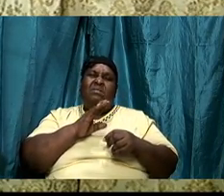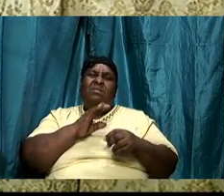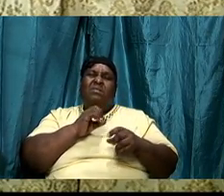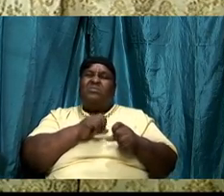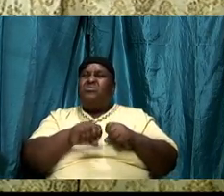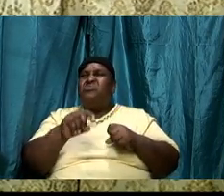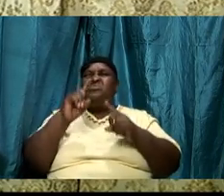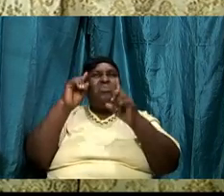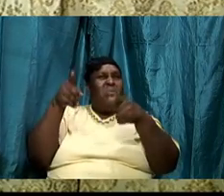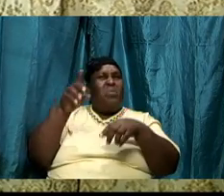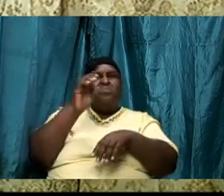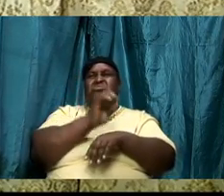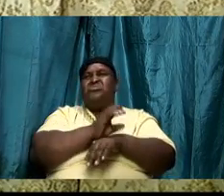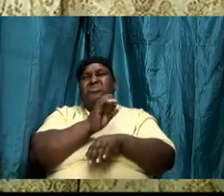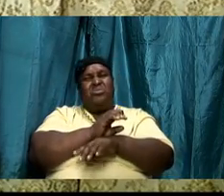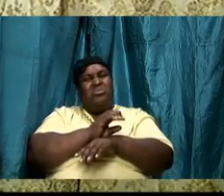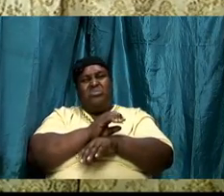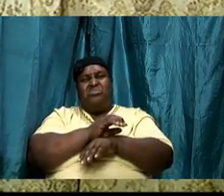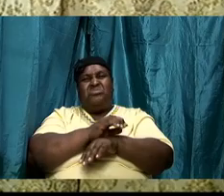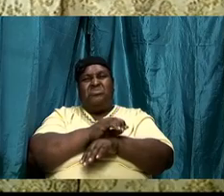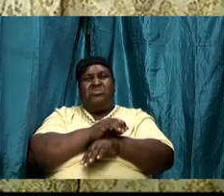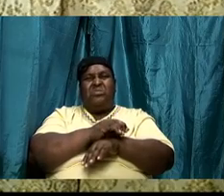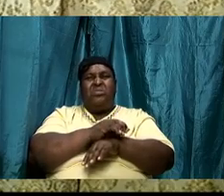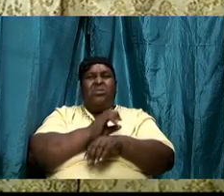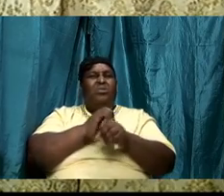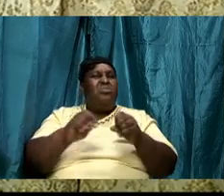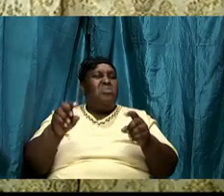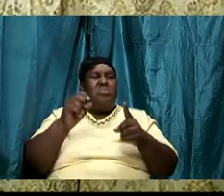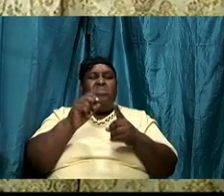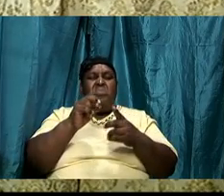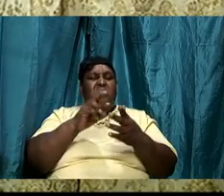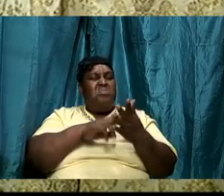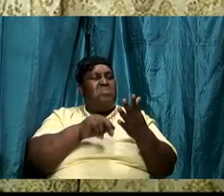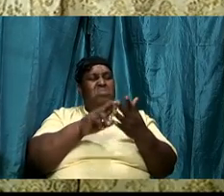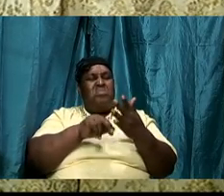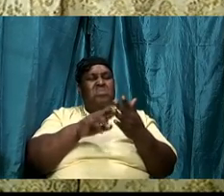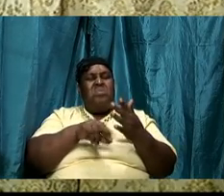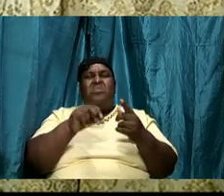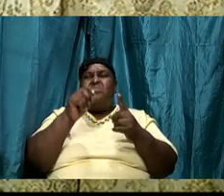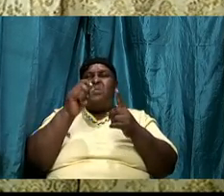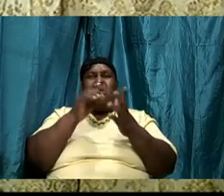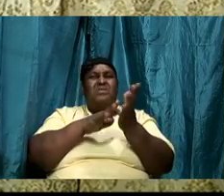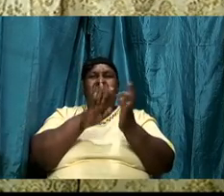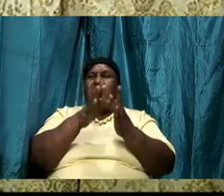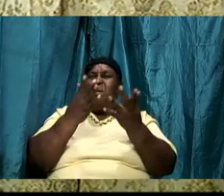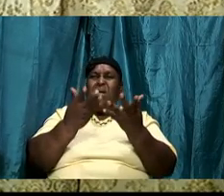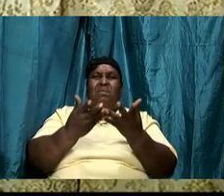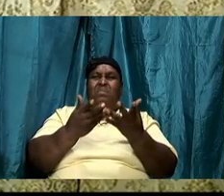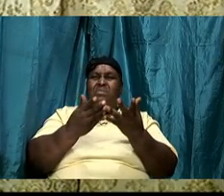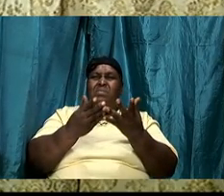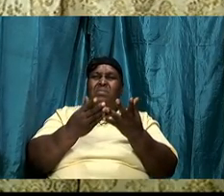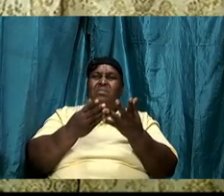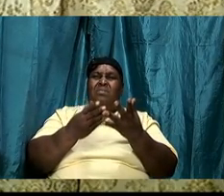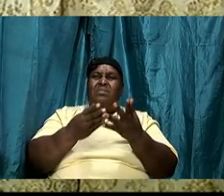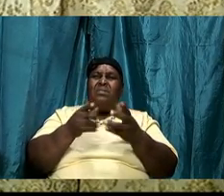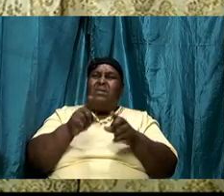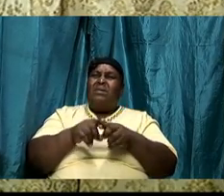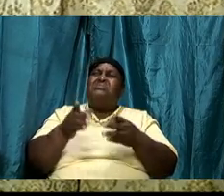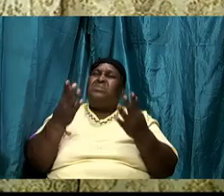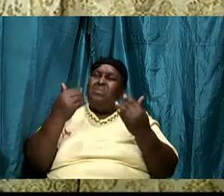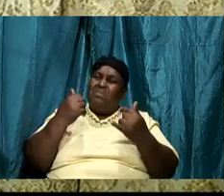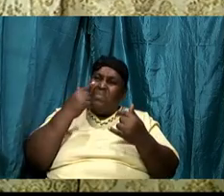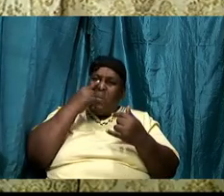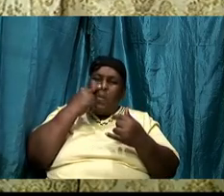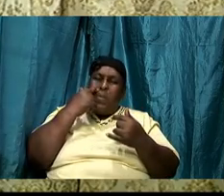say yes I have been baptized and filled and I did that ten years ago and but you know as it comes it is